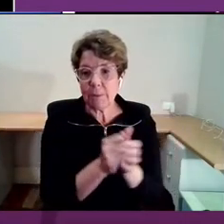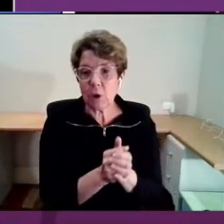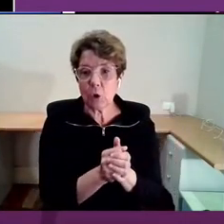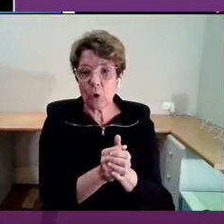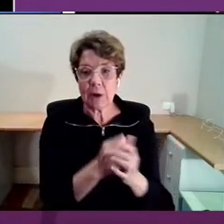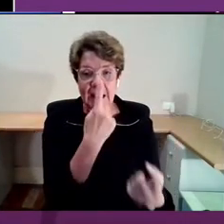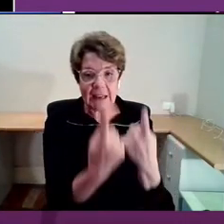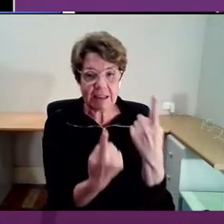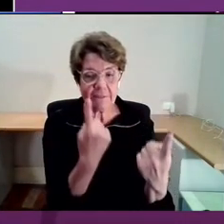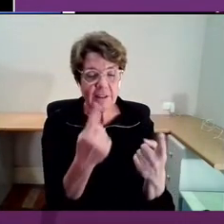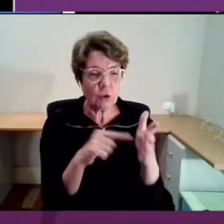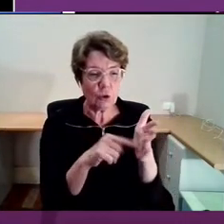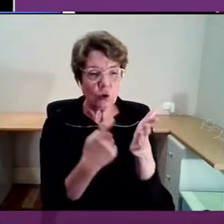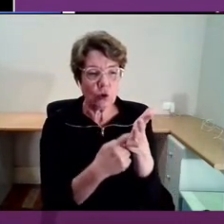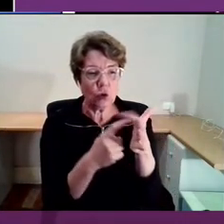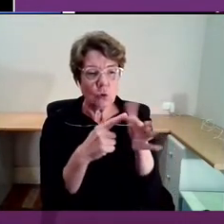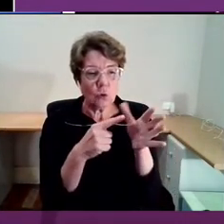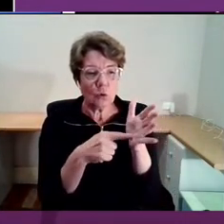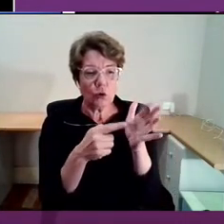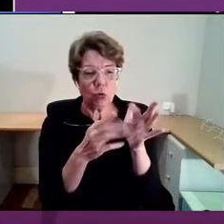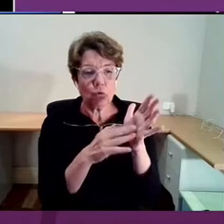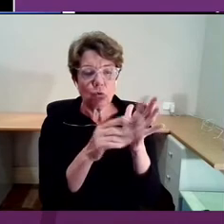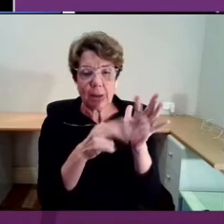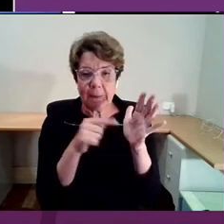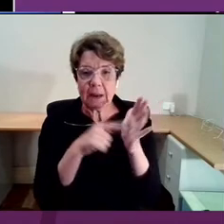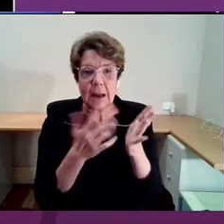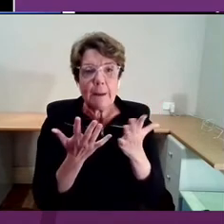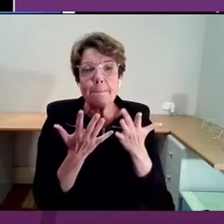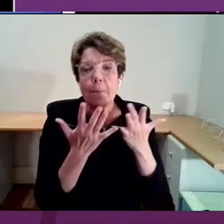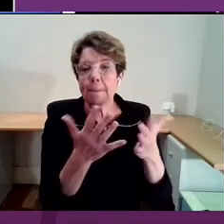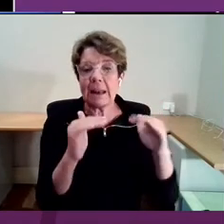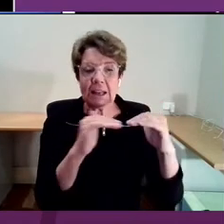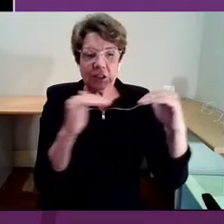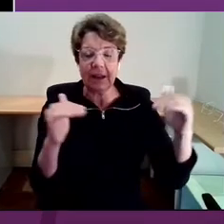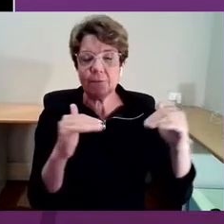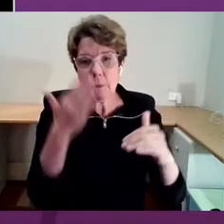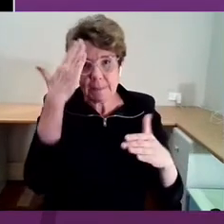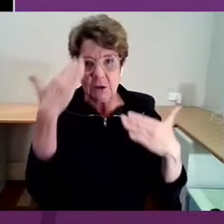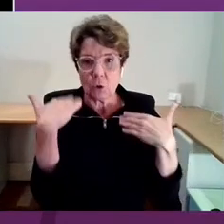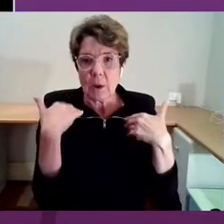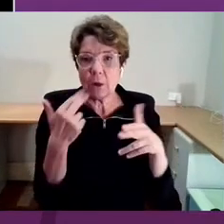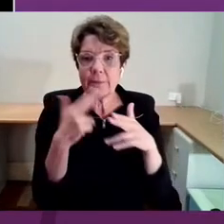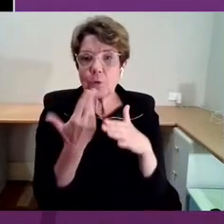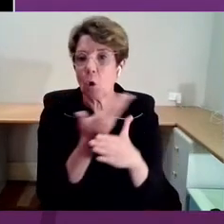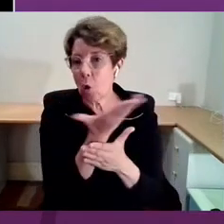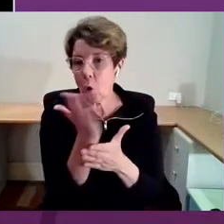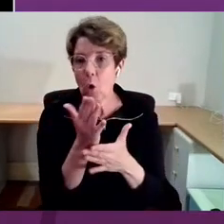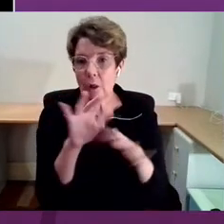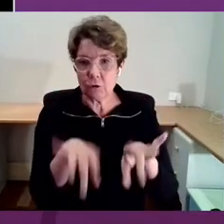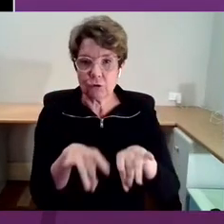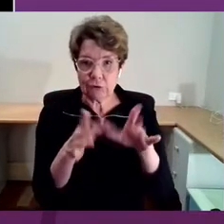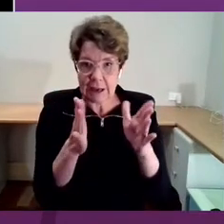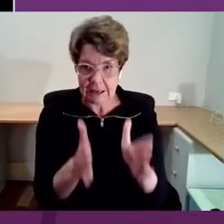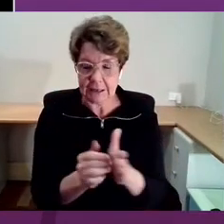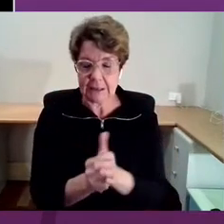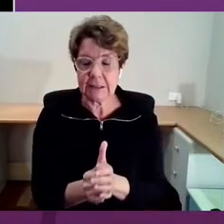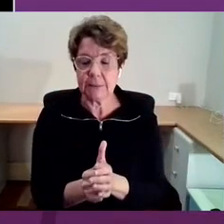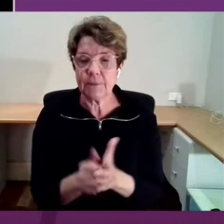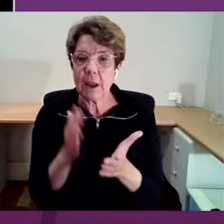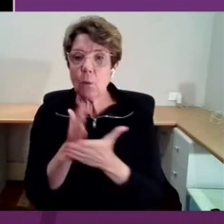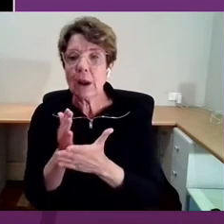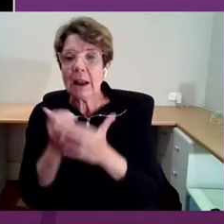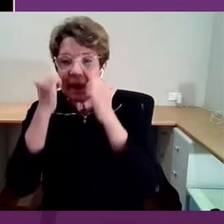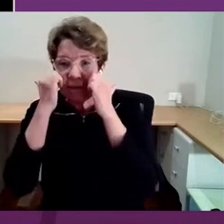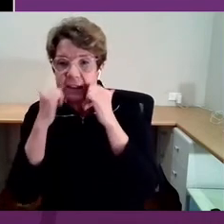treatment and population-level mental health for all Australians. And I'd also say the substantial evidence base that Minister